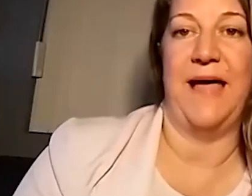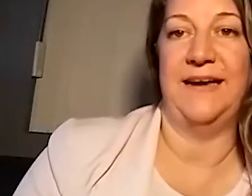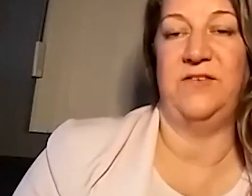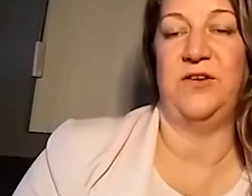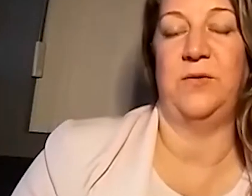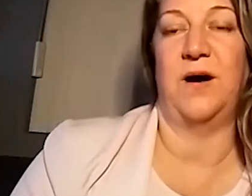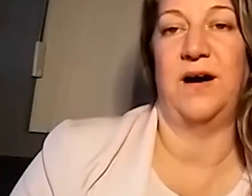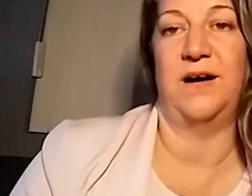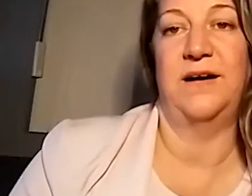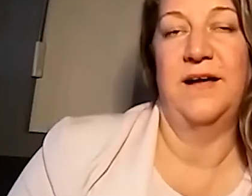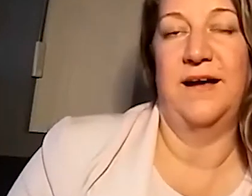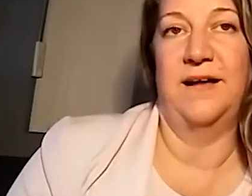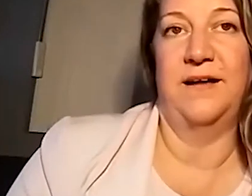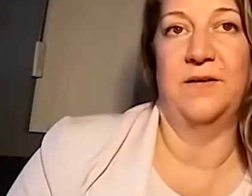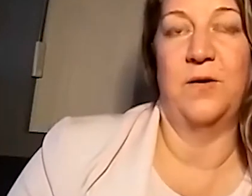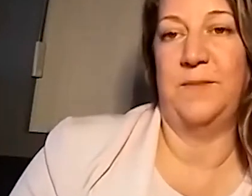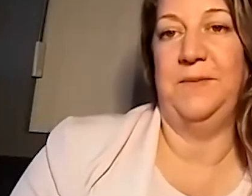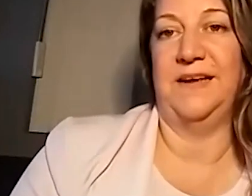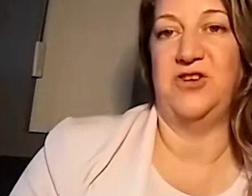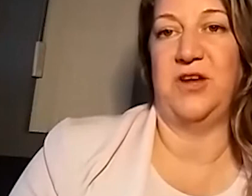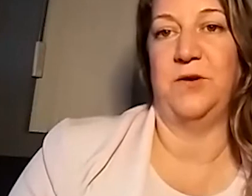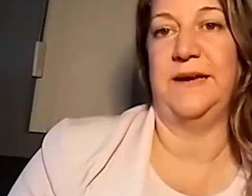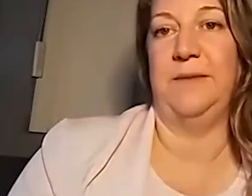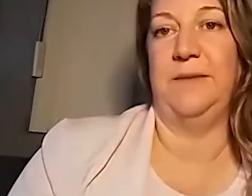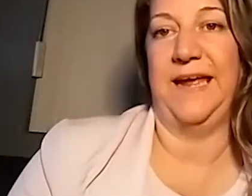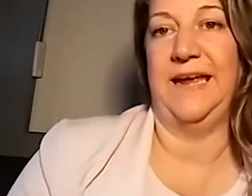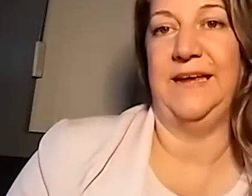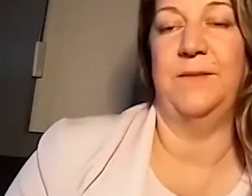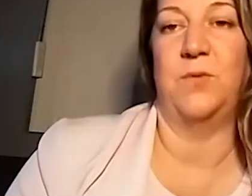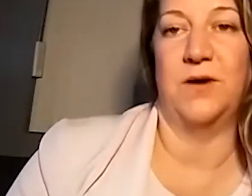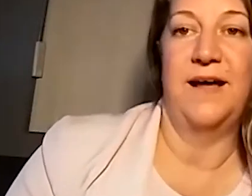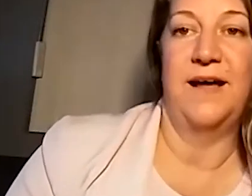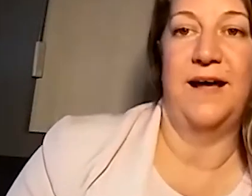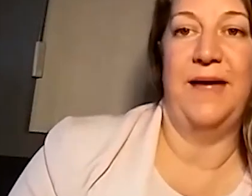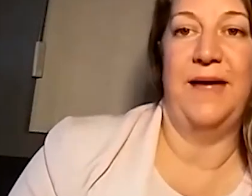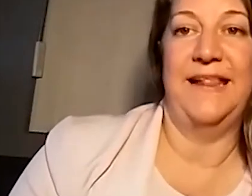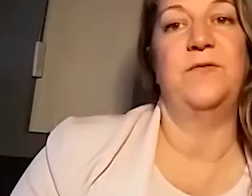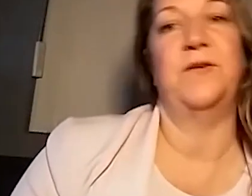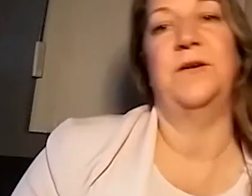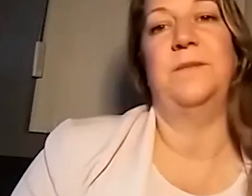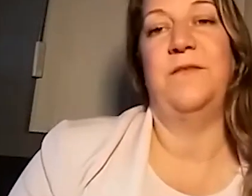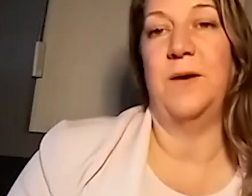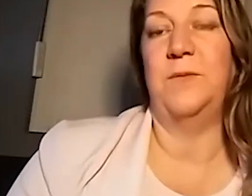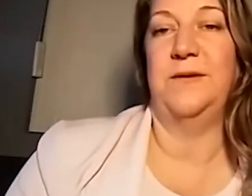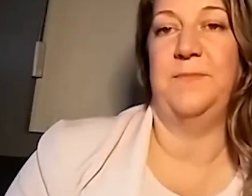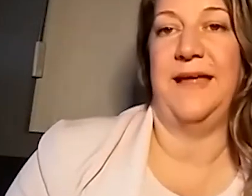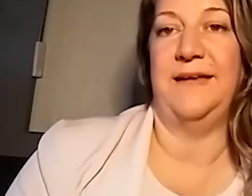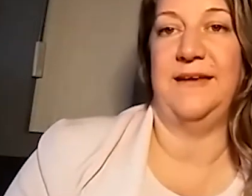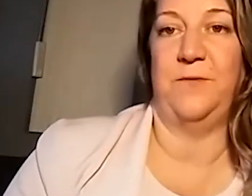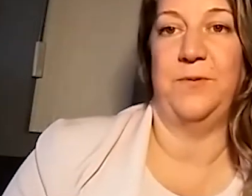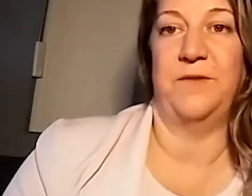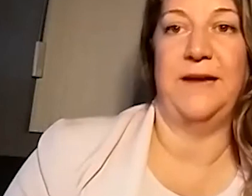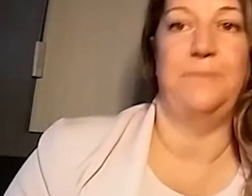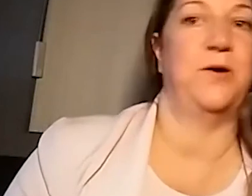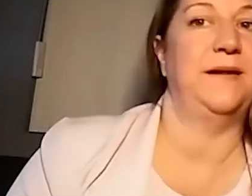keep adding to our, uh, homeless population, we're going to be seeing even more. Um, and that's over or above what we would spend